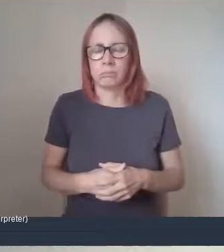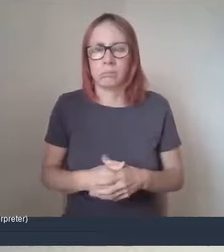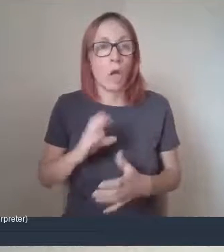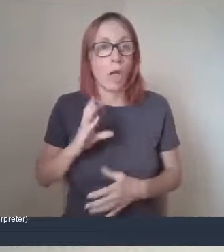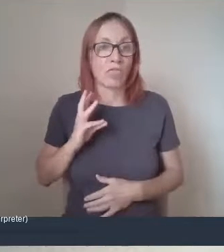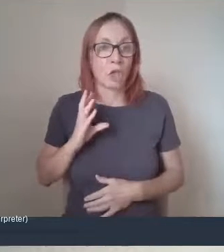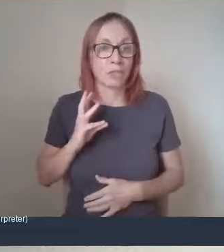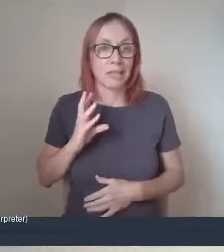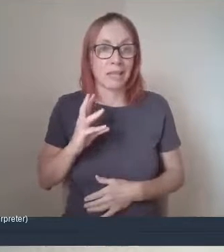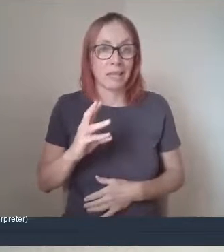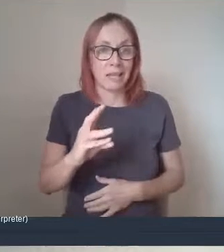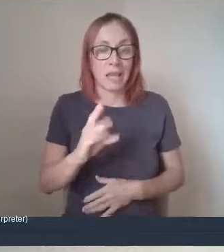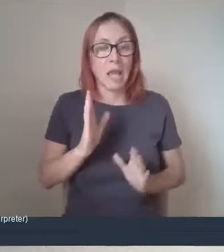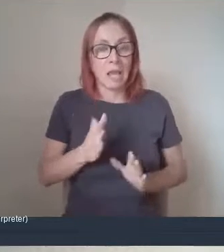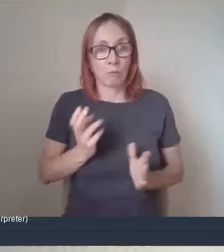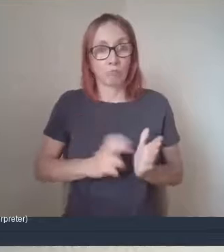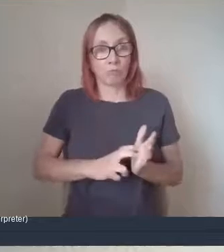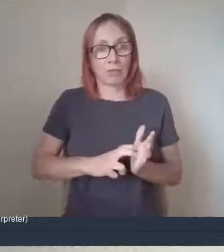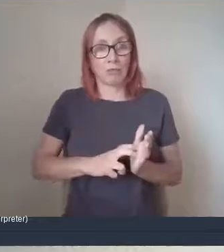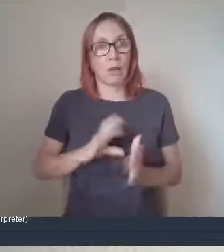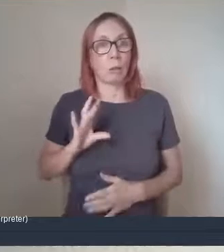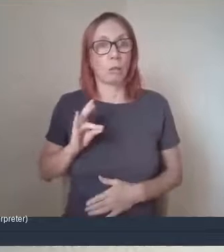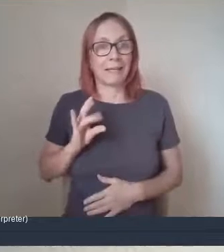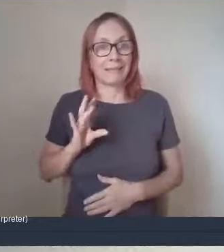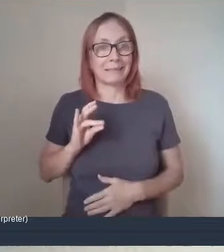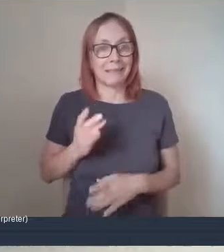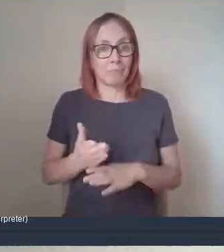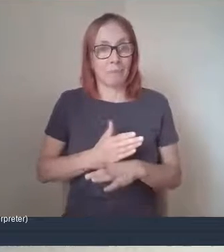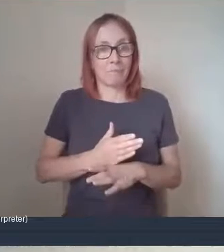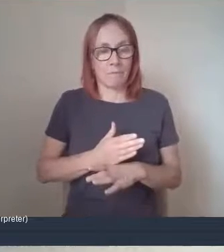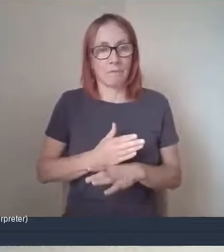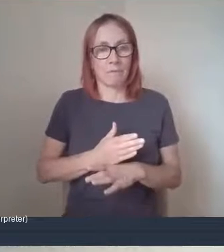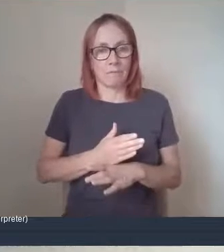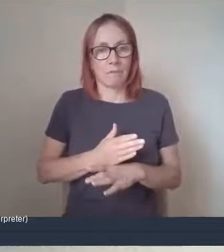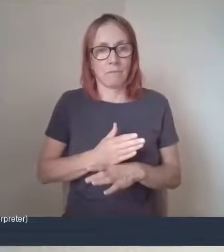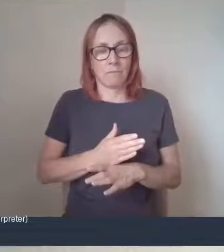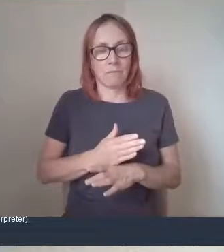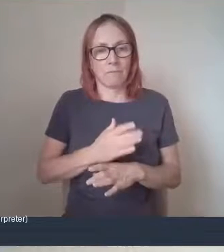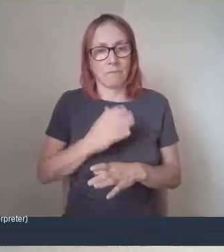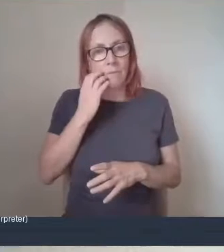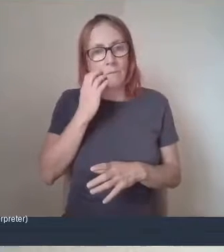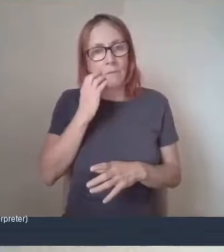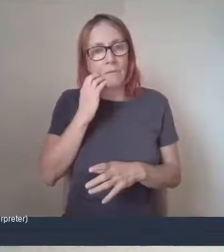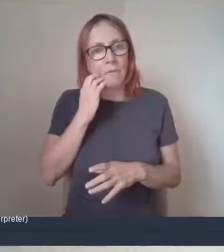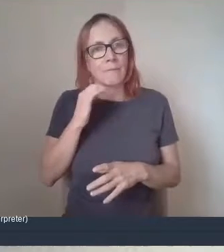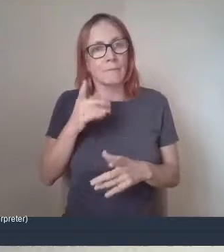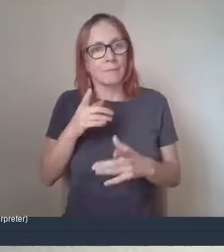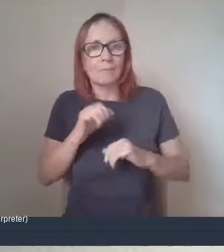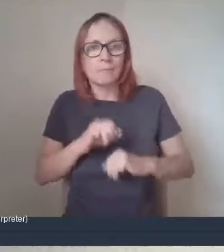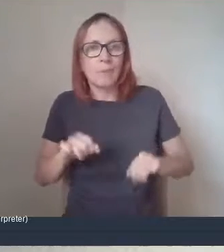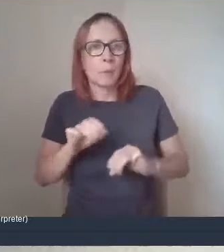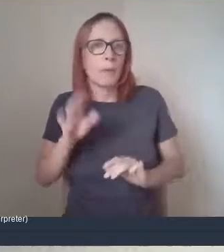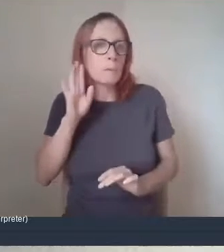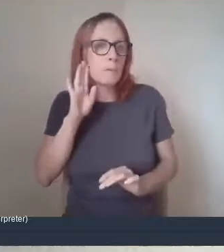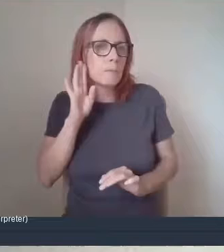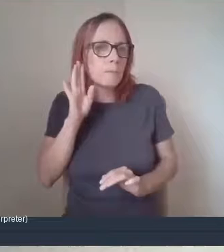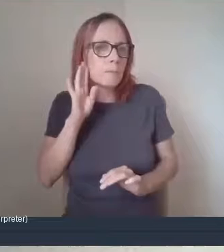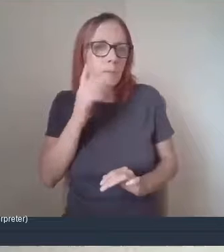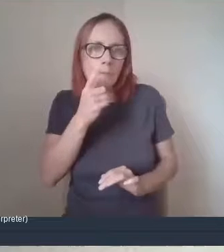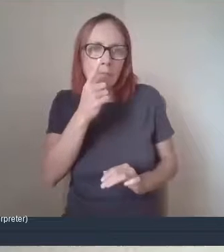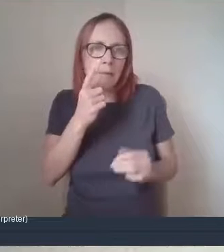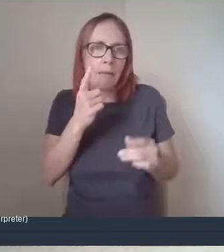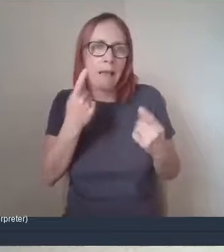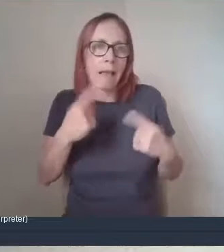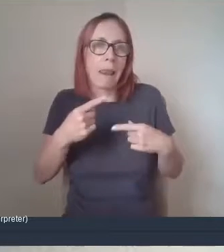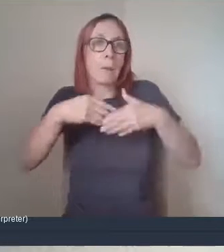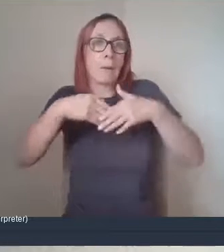register for the bags on our Wednesday. We're just waiting to kind of hear when we can get back into the building. We're allowed